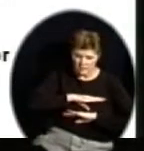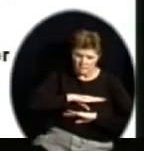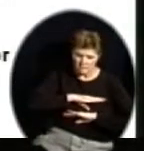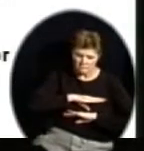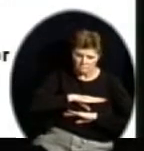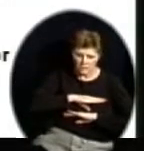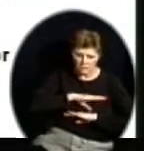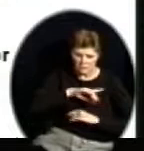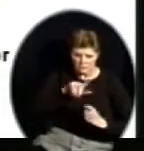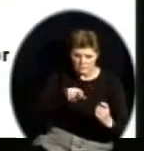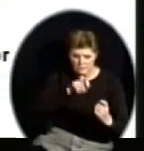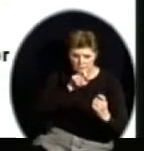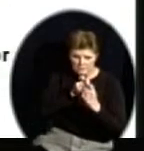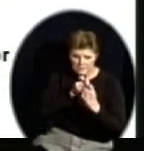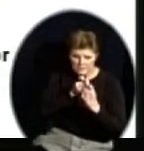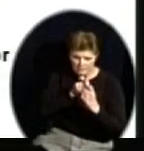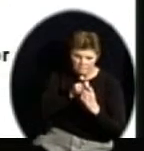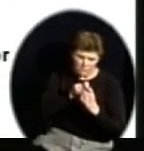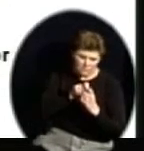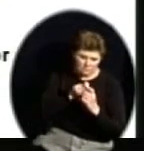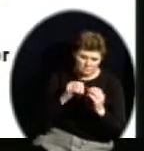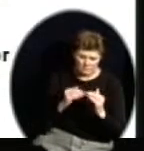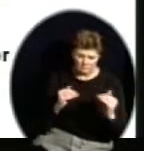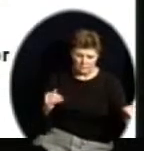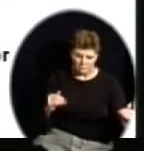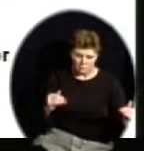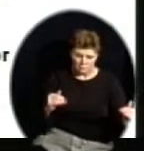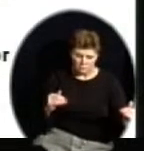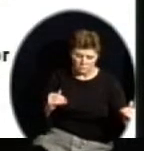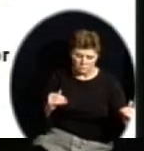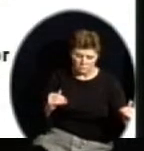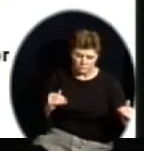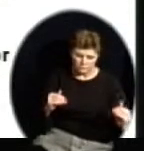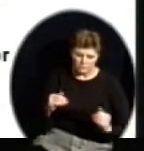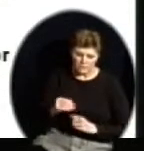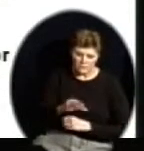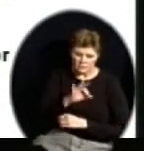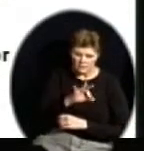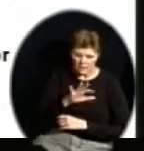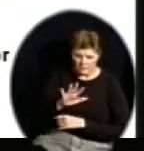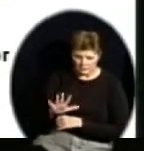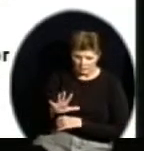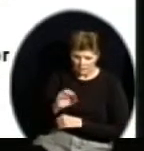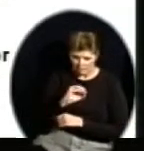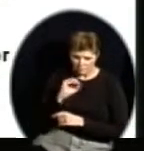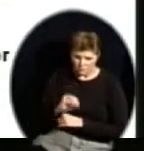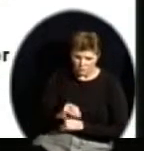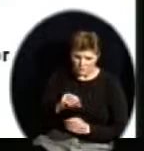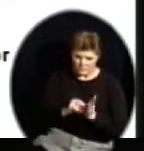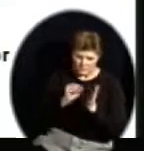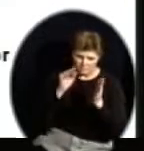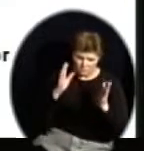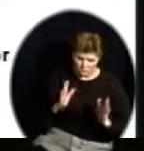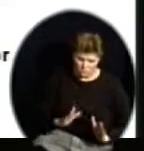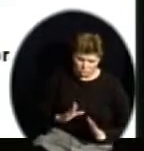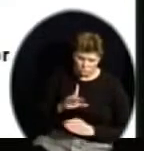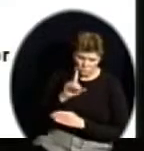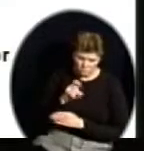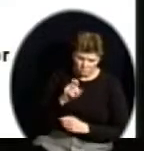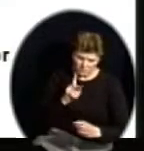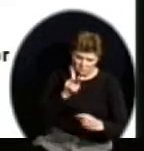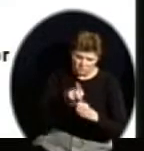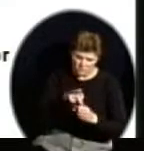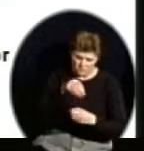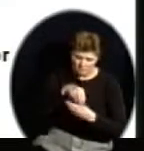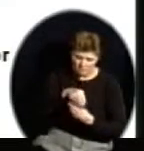proficient or above. Secondly, 95 percent of the students, including each student group, must participate in the assessment.